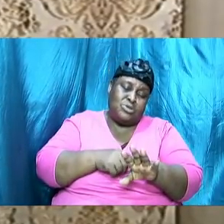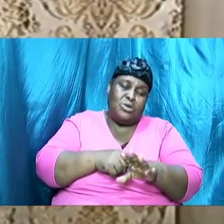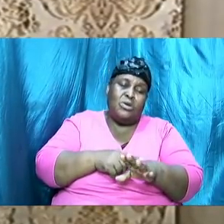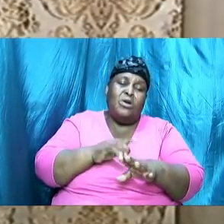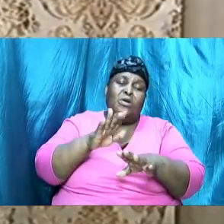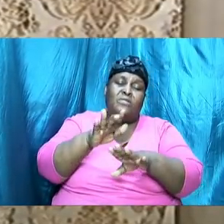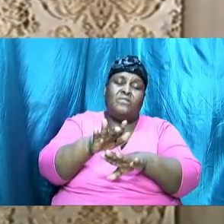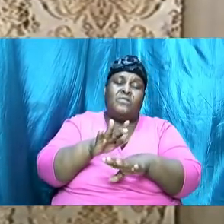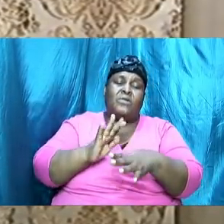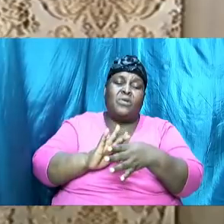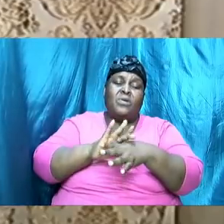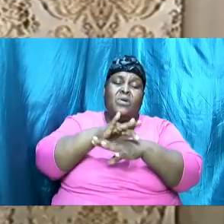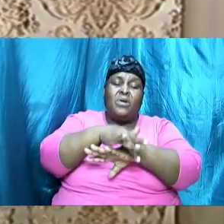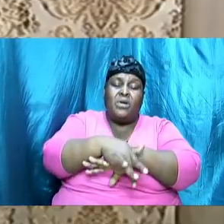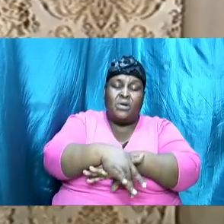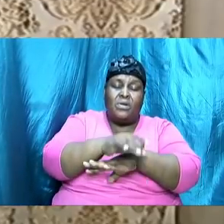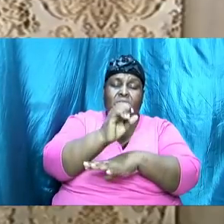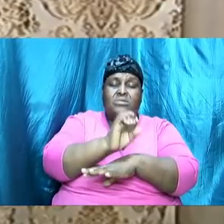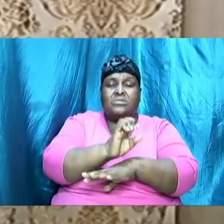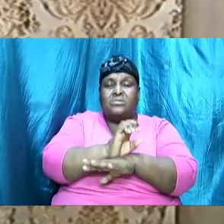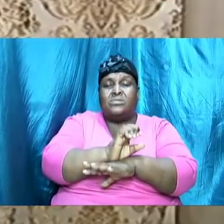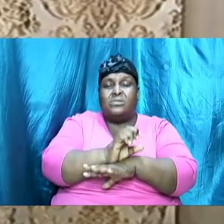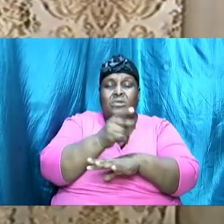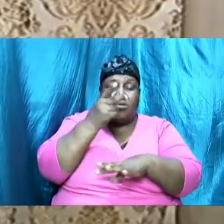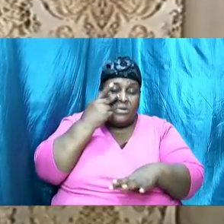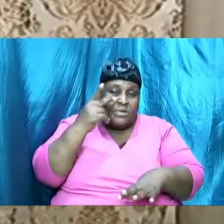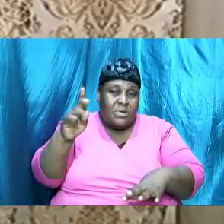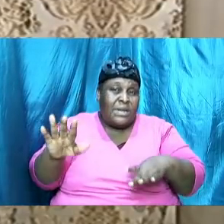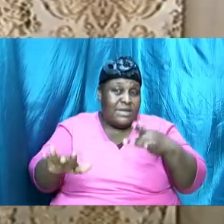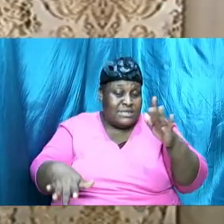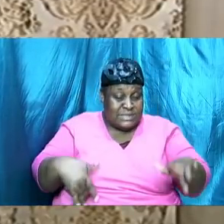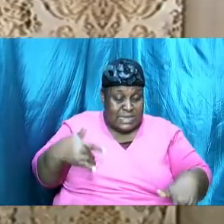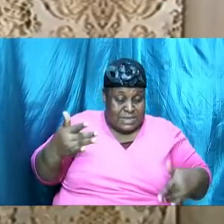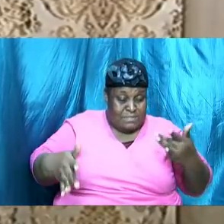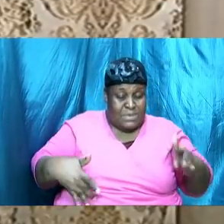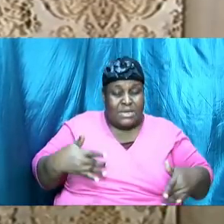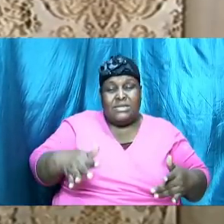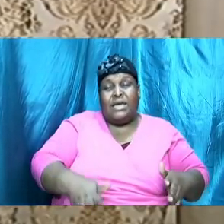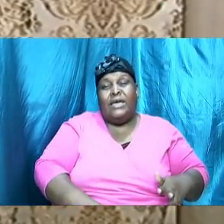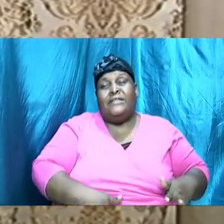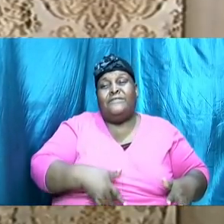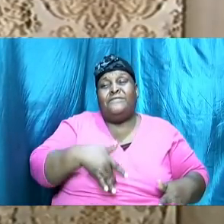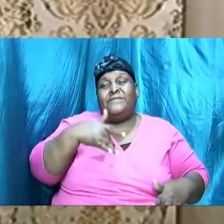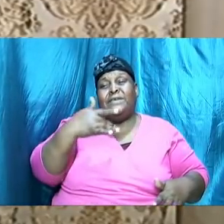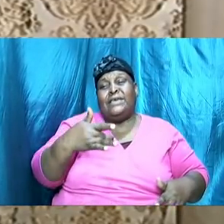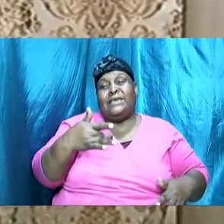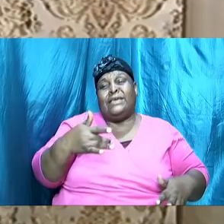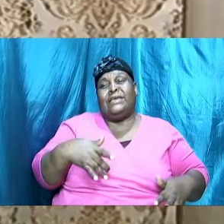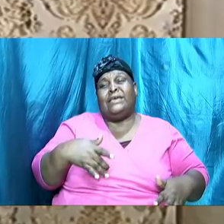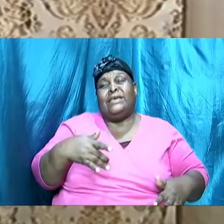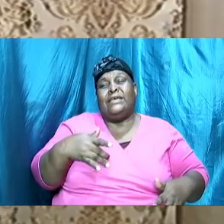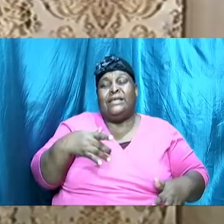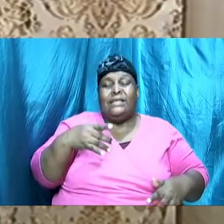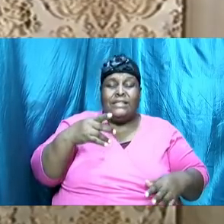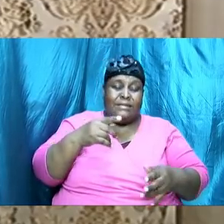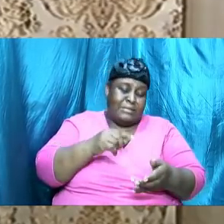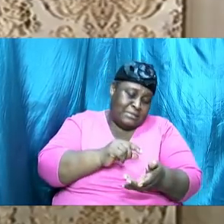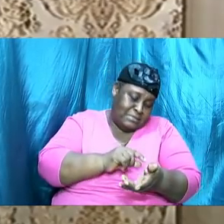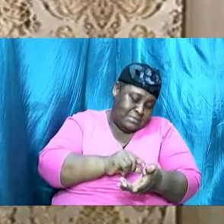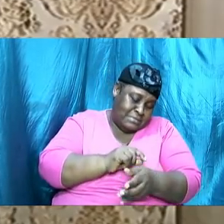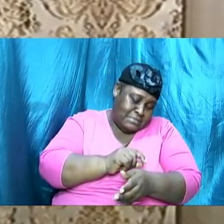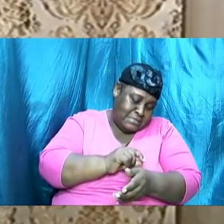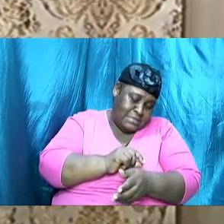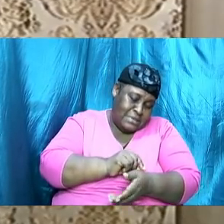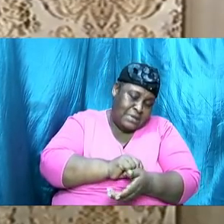and I want us to look at the excitement and I want us to feel the pulse of the people at